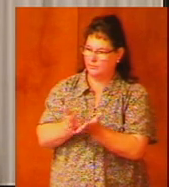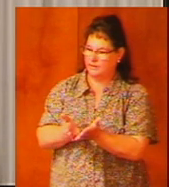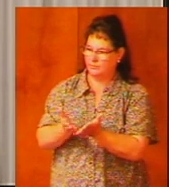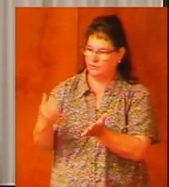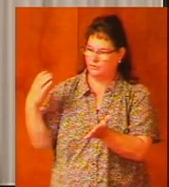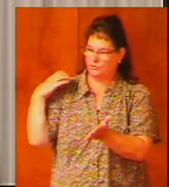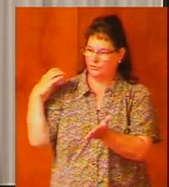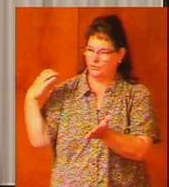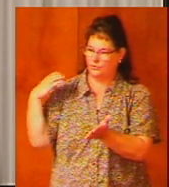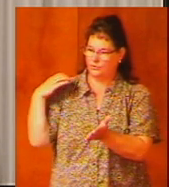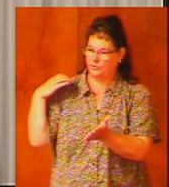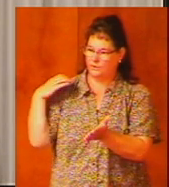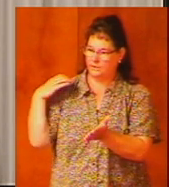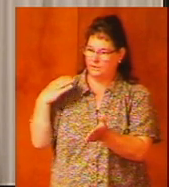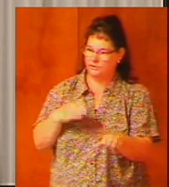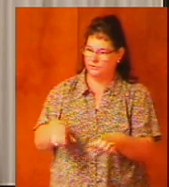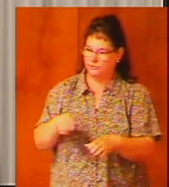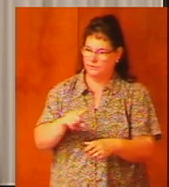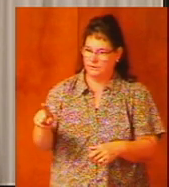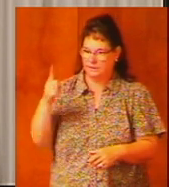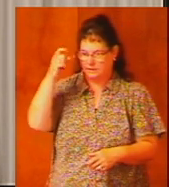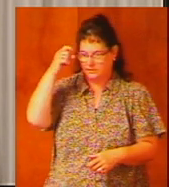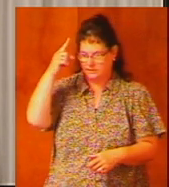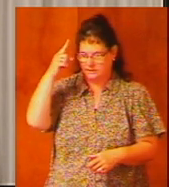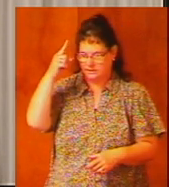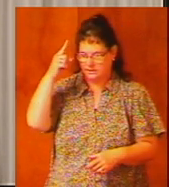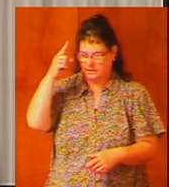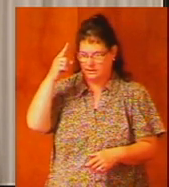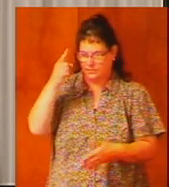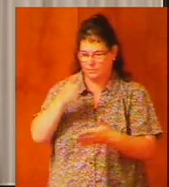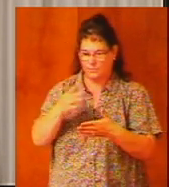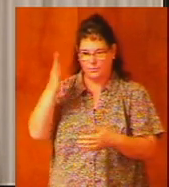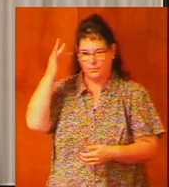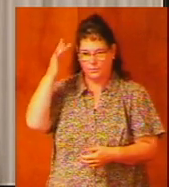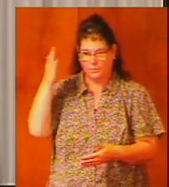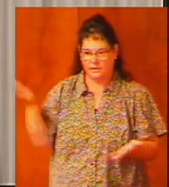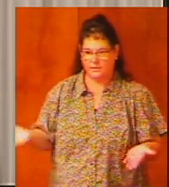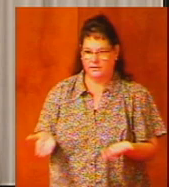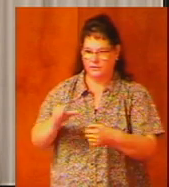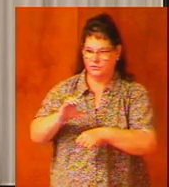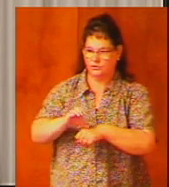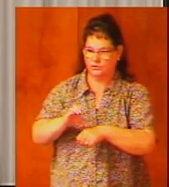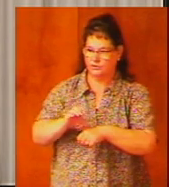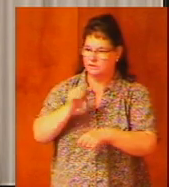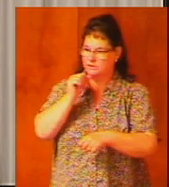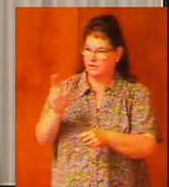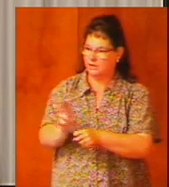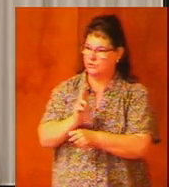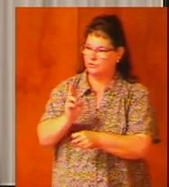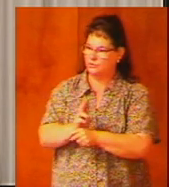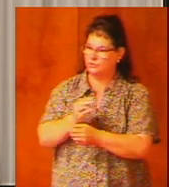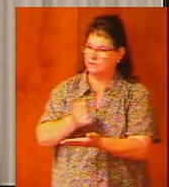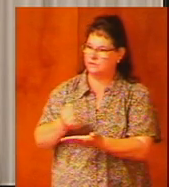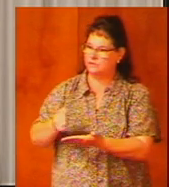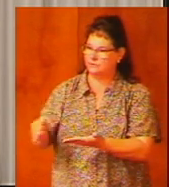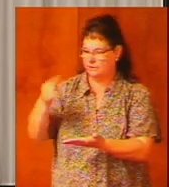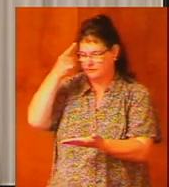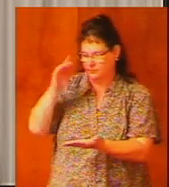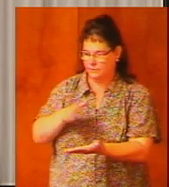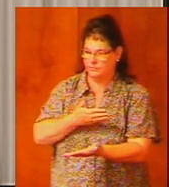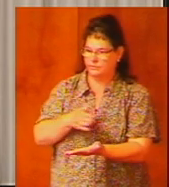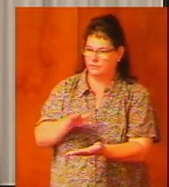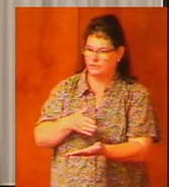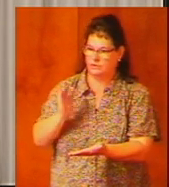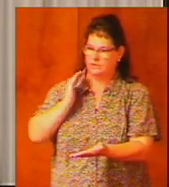do they understand why this church does not use instruments of music